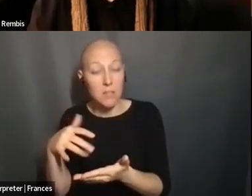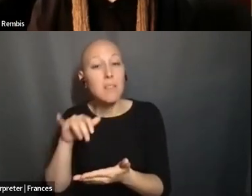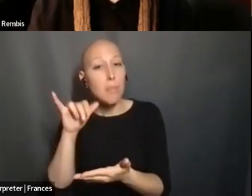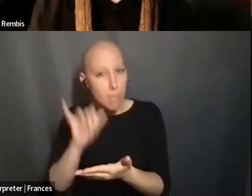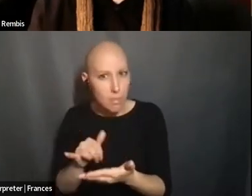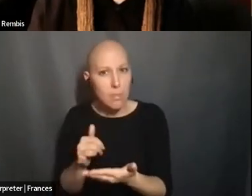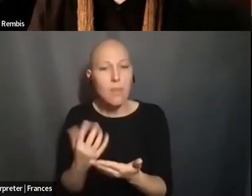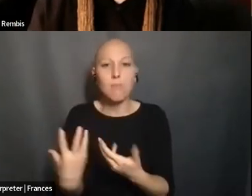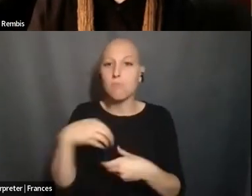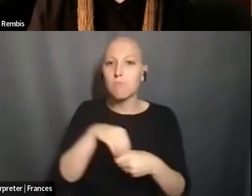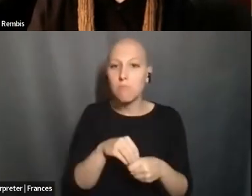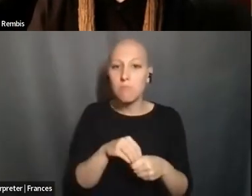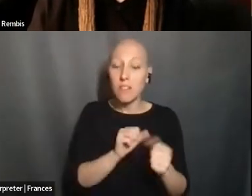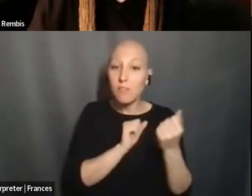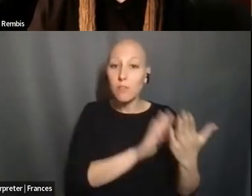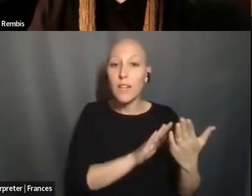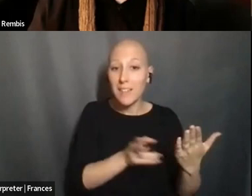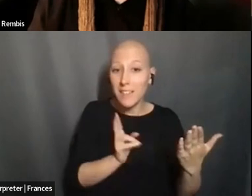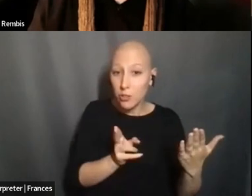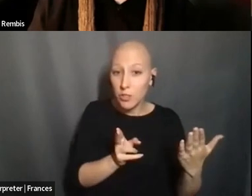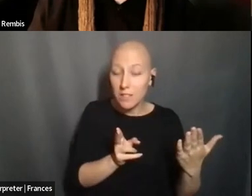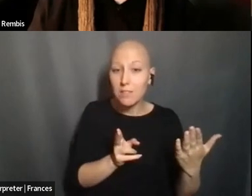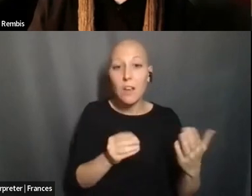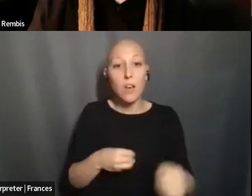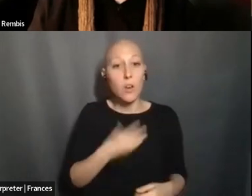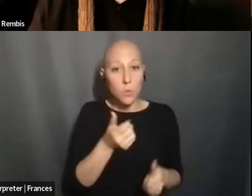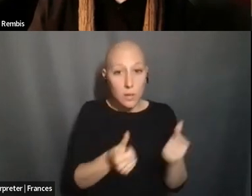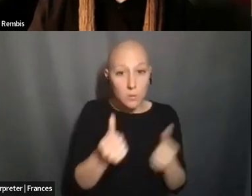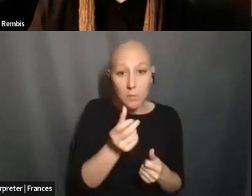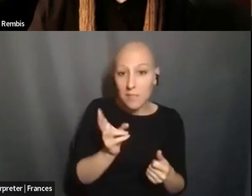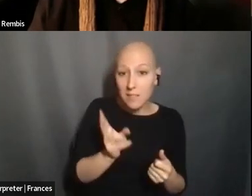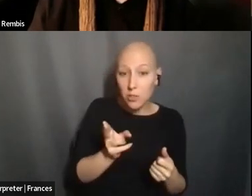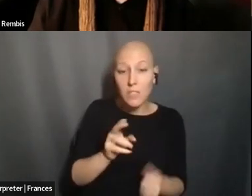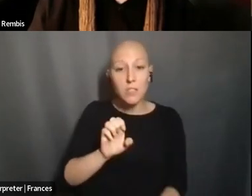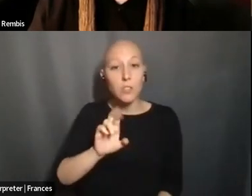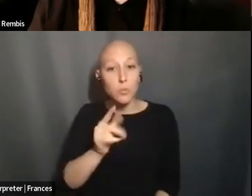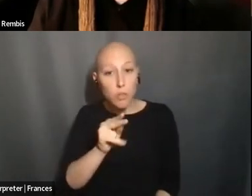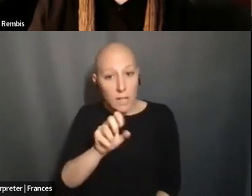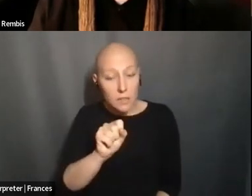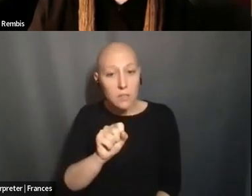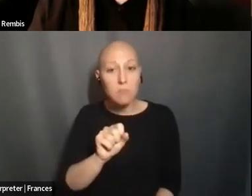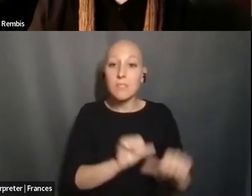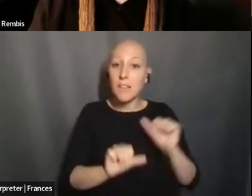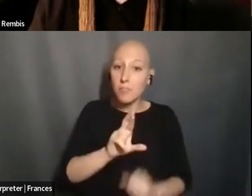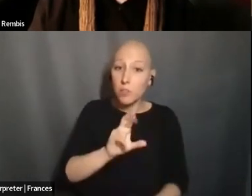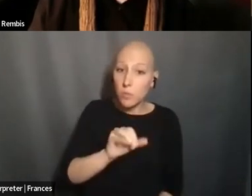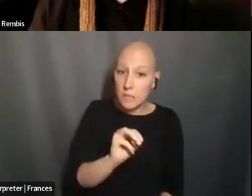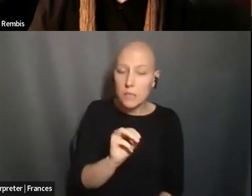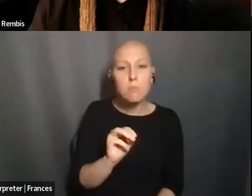EGENICS AND SCIENTIFIC RACISM AND THEIR PRESENT-DAY MANIFESTATIONS IS REALLY CRITICAL FOR THE, FOR THE SCIENTIFIC COMMUNITY. ABSOLUTELY.